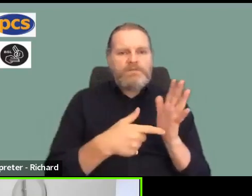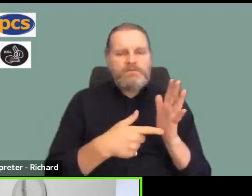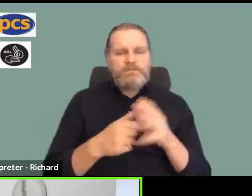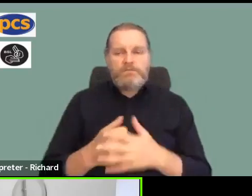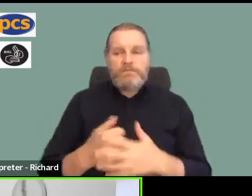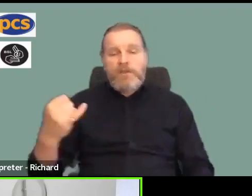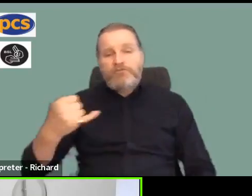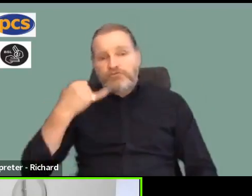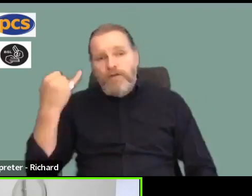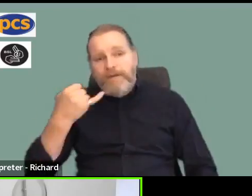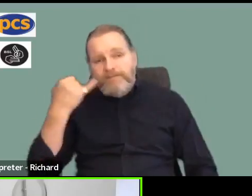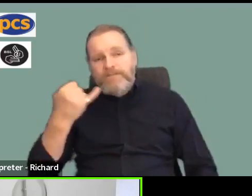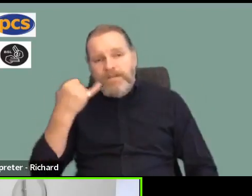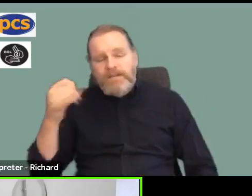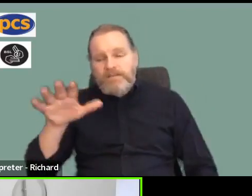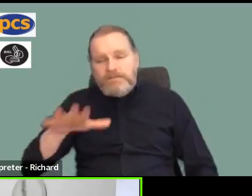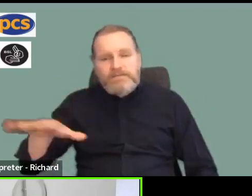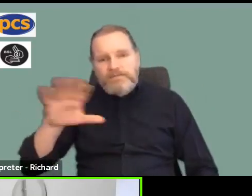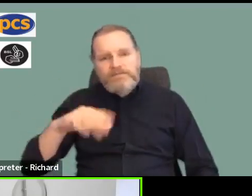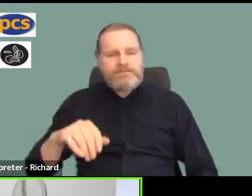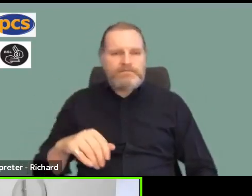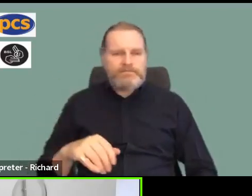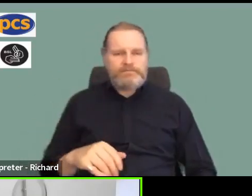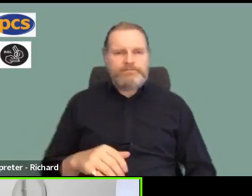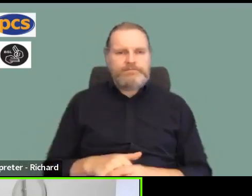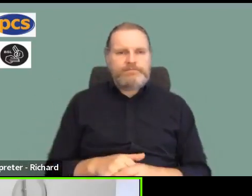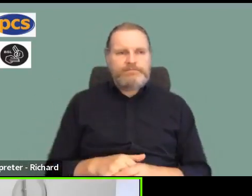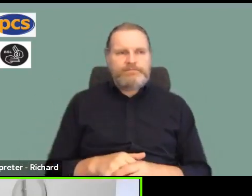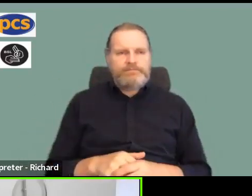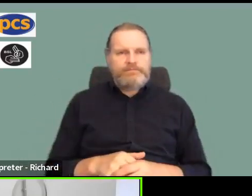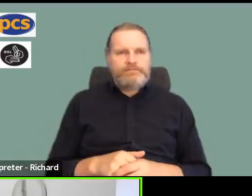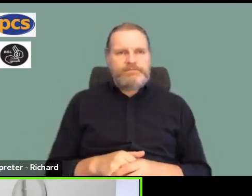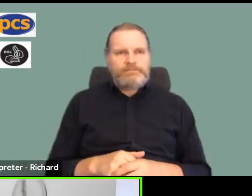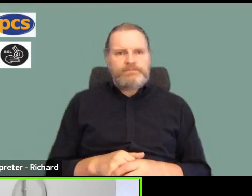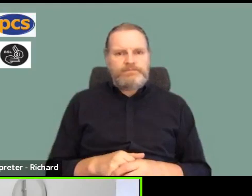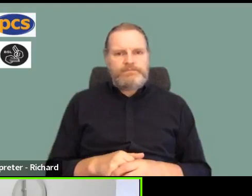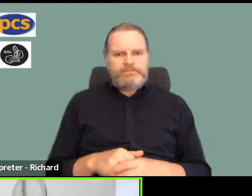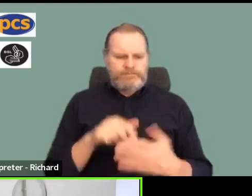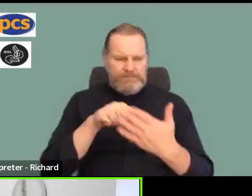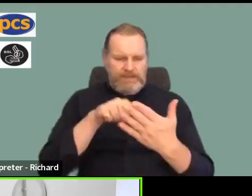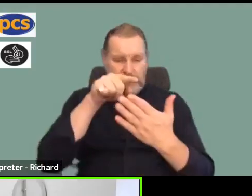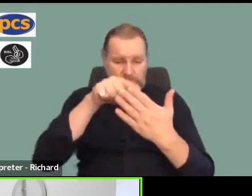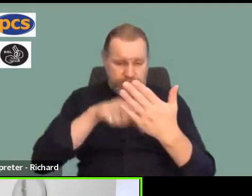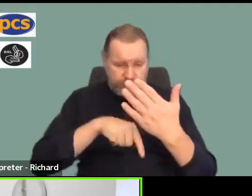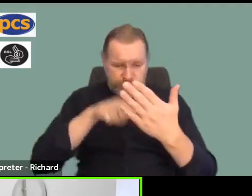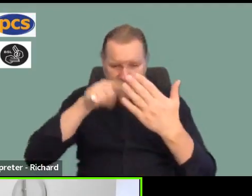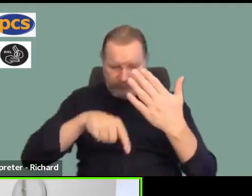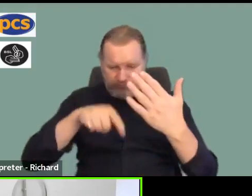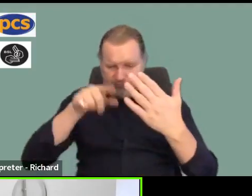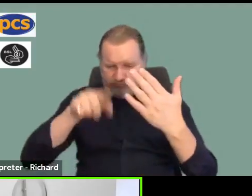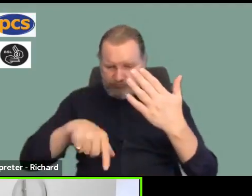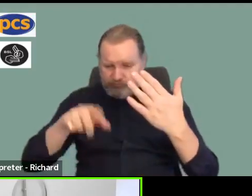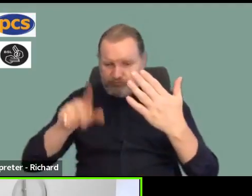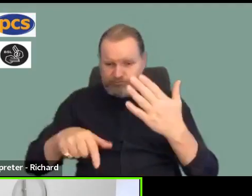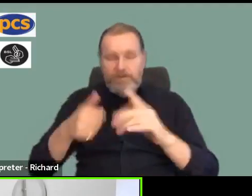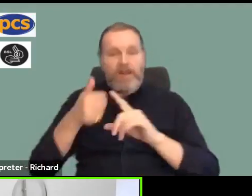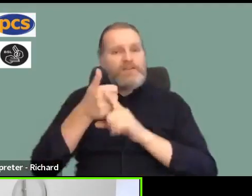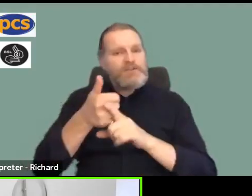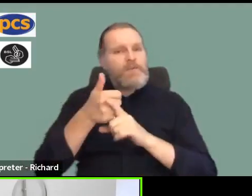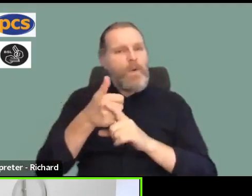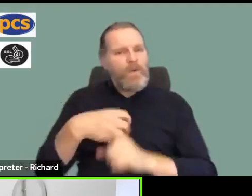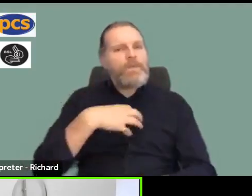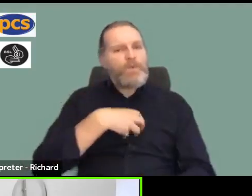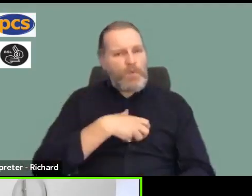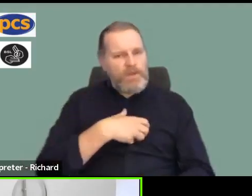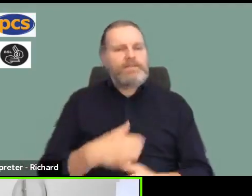Solidarity to all, greetings. then, oh, there's many, many more, which we'll come back to.